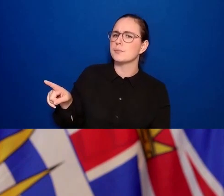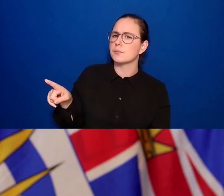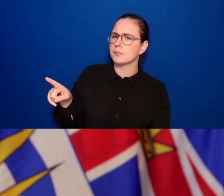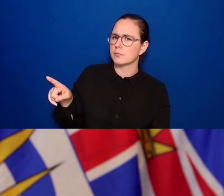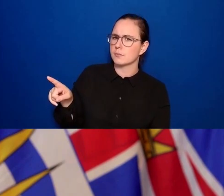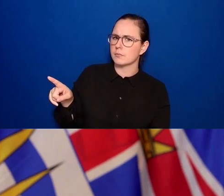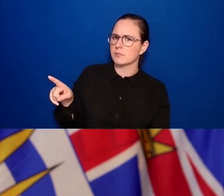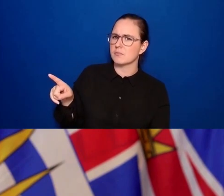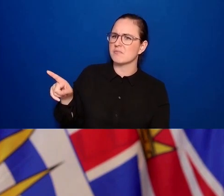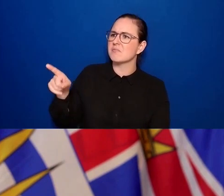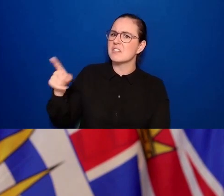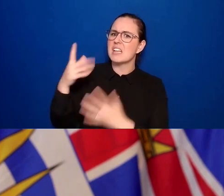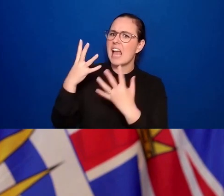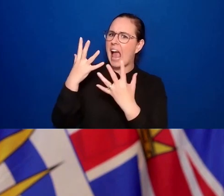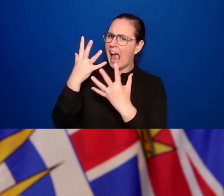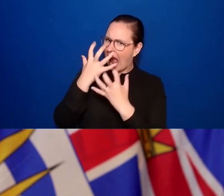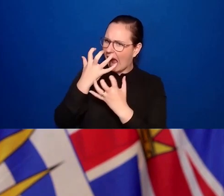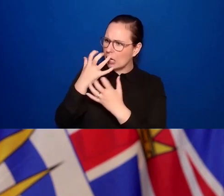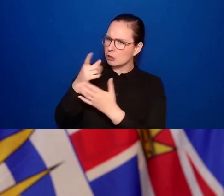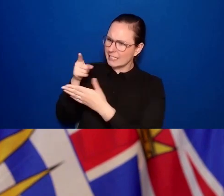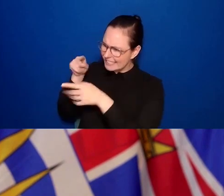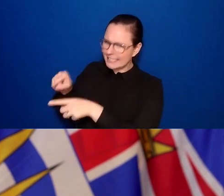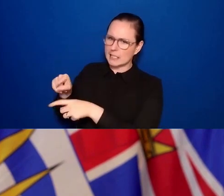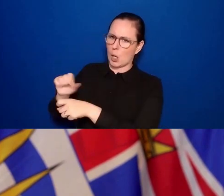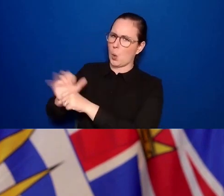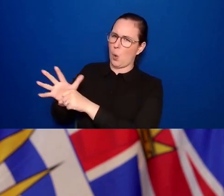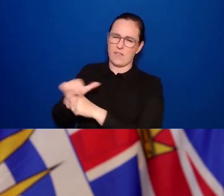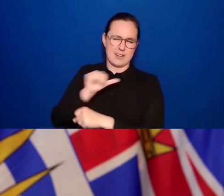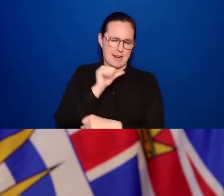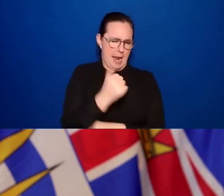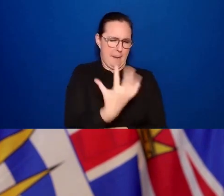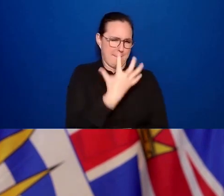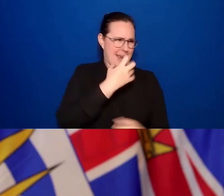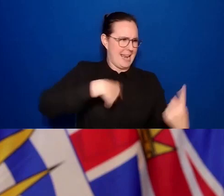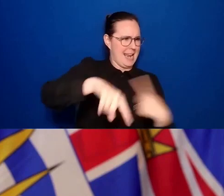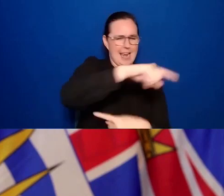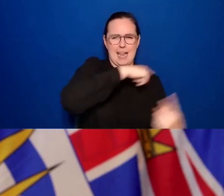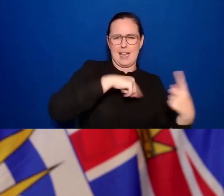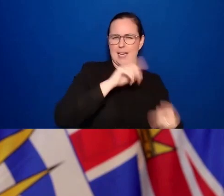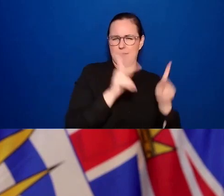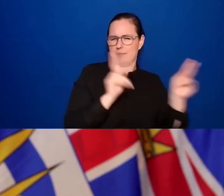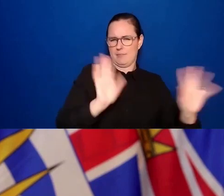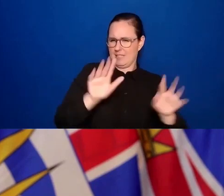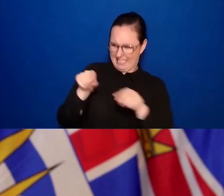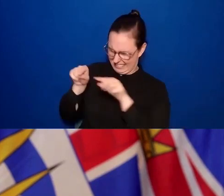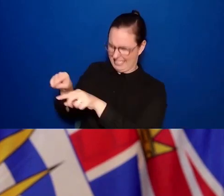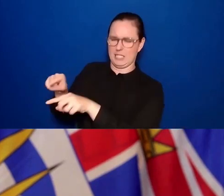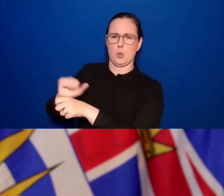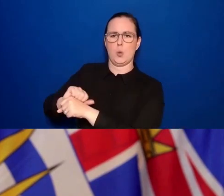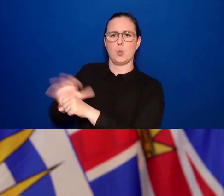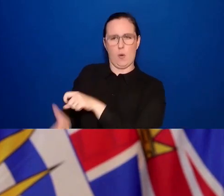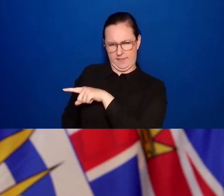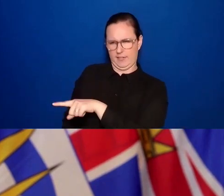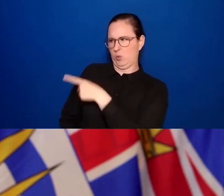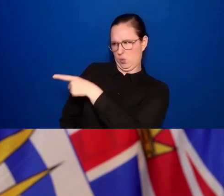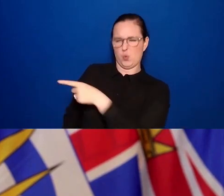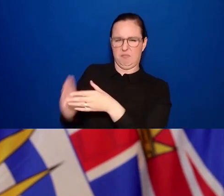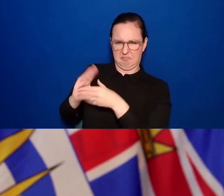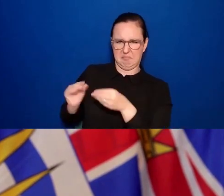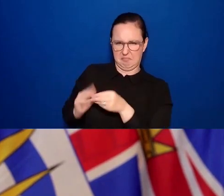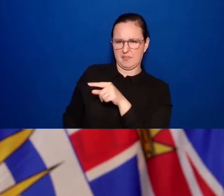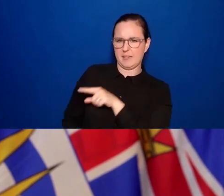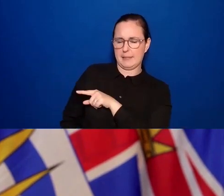one another. And so then I thought, do you want to lend any messaging around people having to show proof of vaccination,